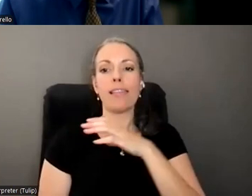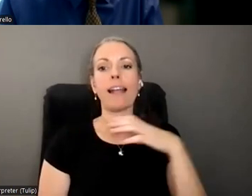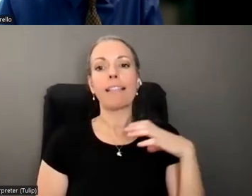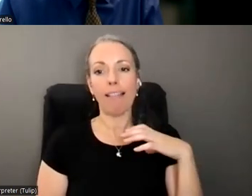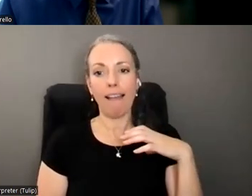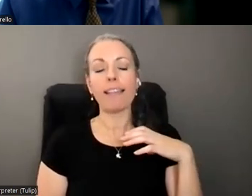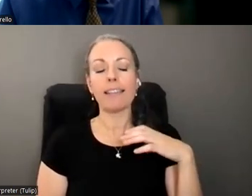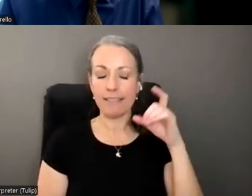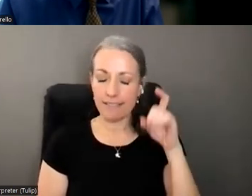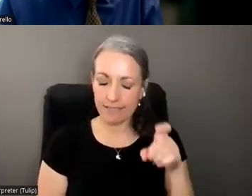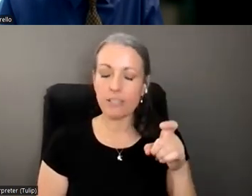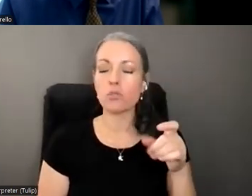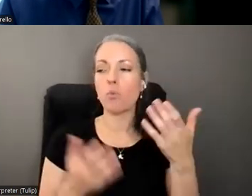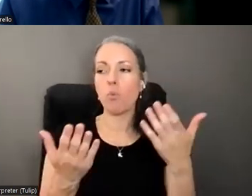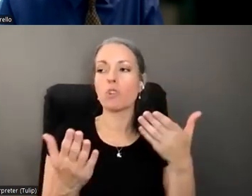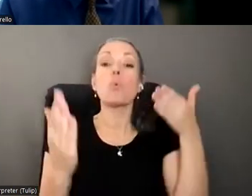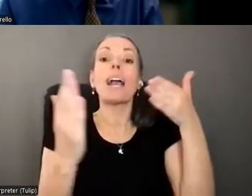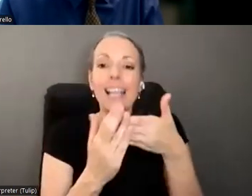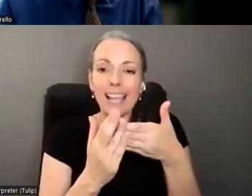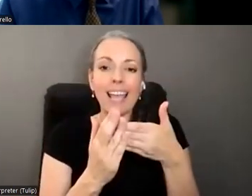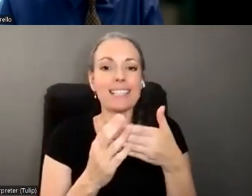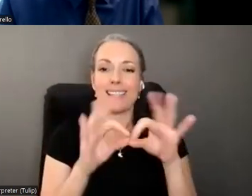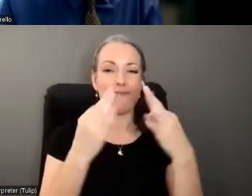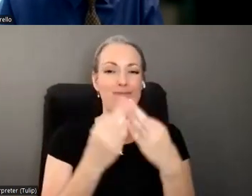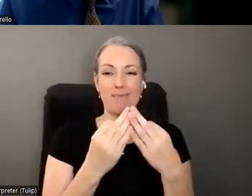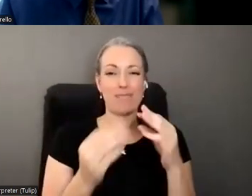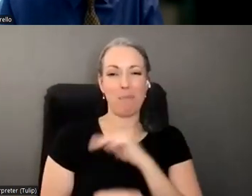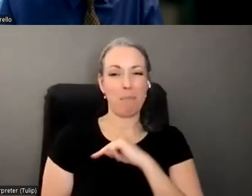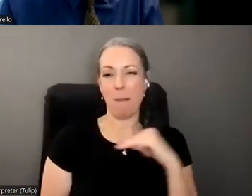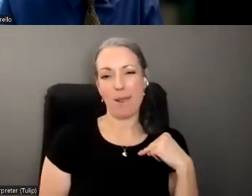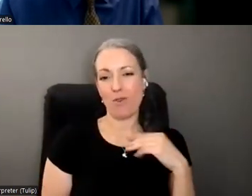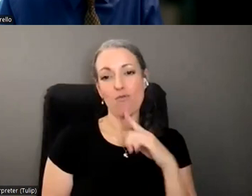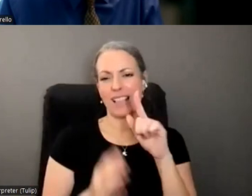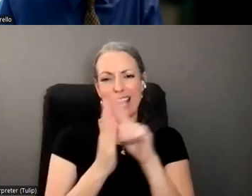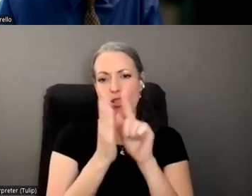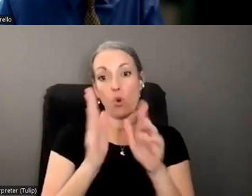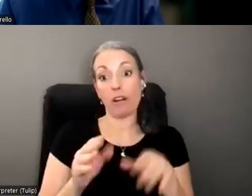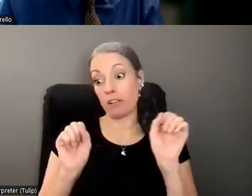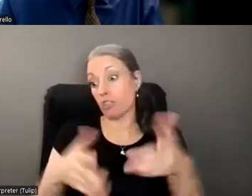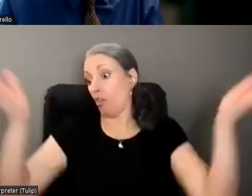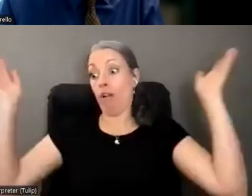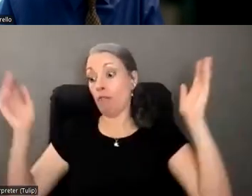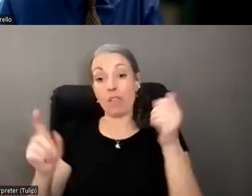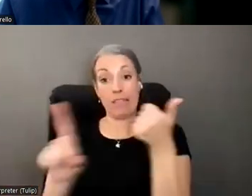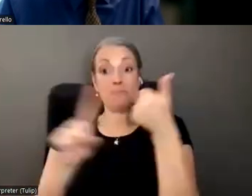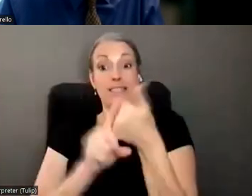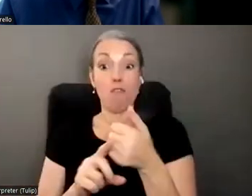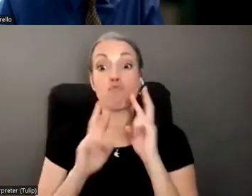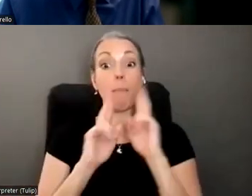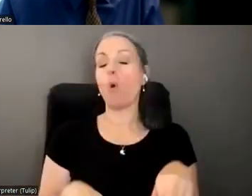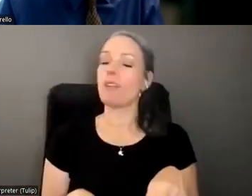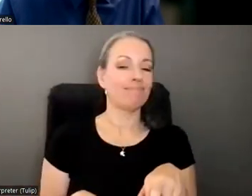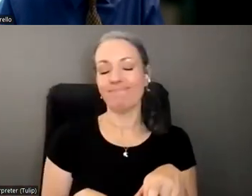against a family member. Um, it's not really a situation where an attorney can just go rogue and do something or report something,